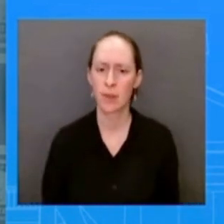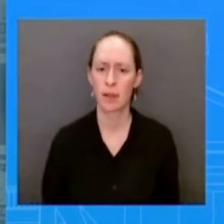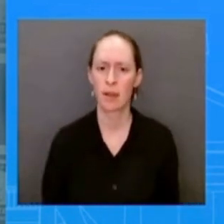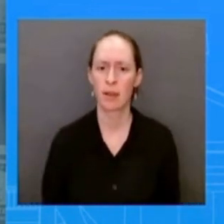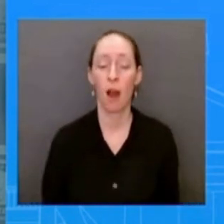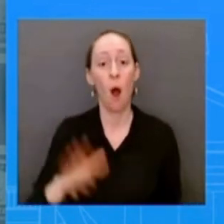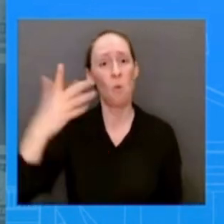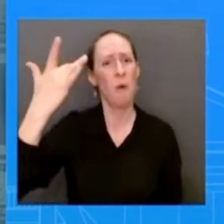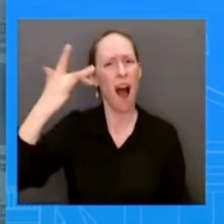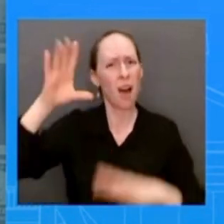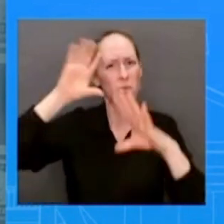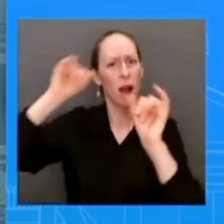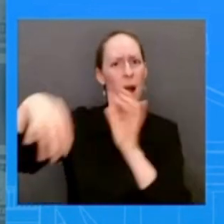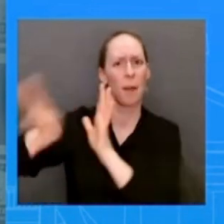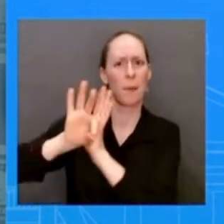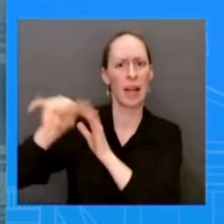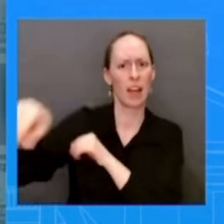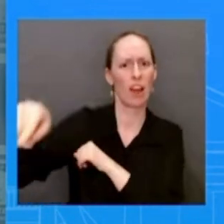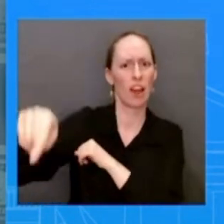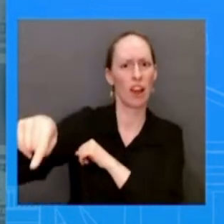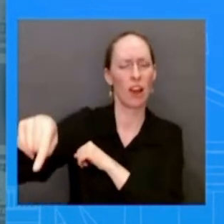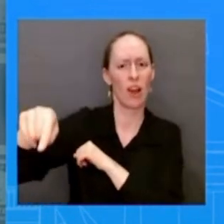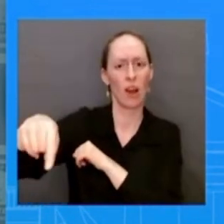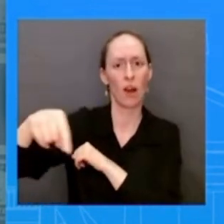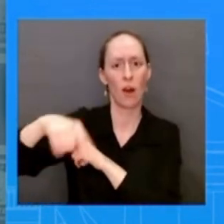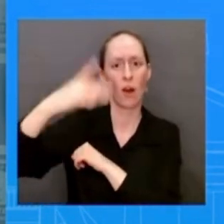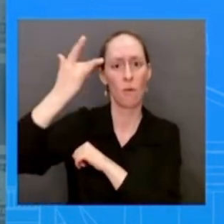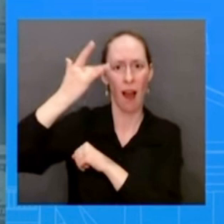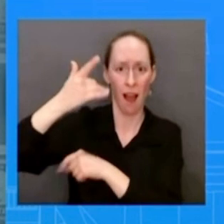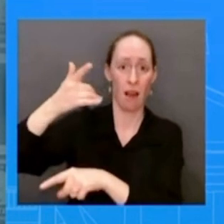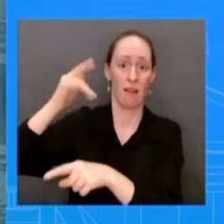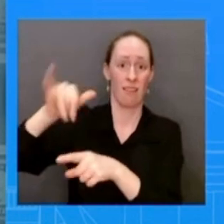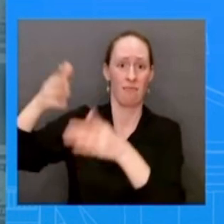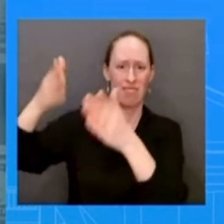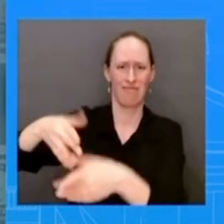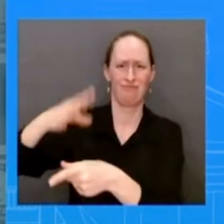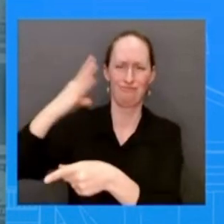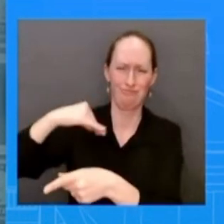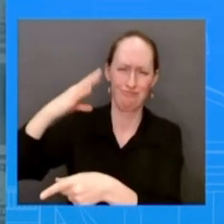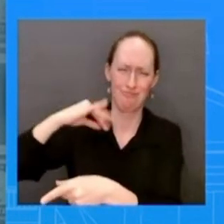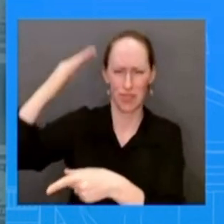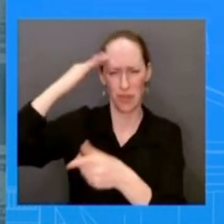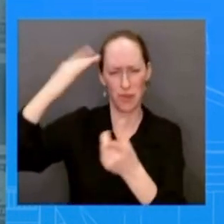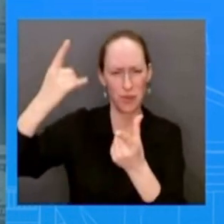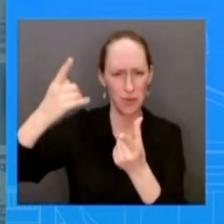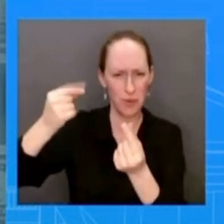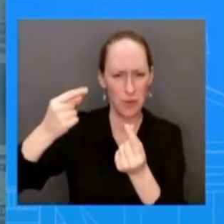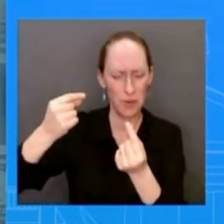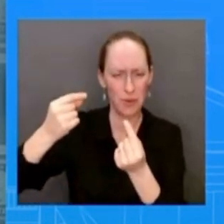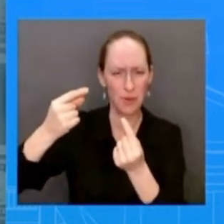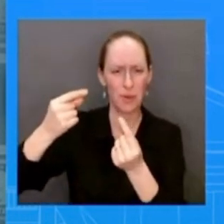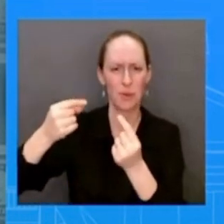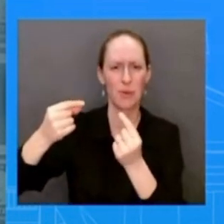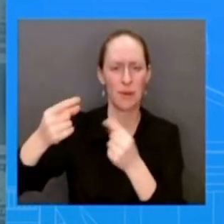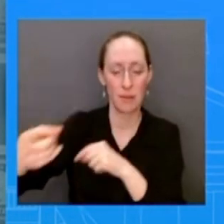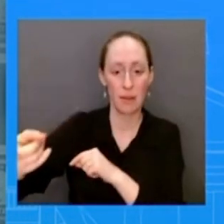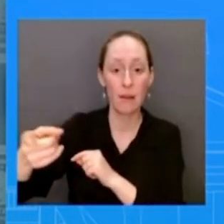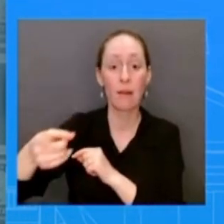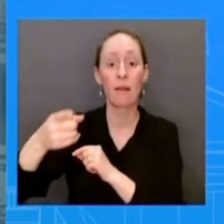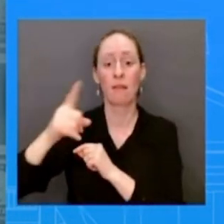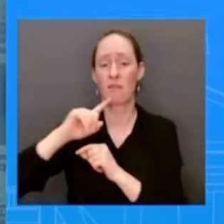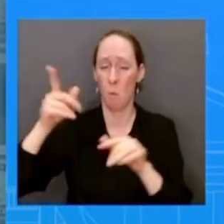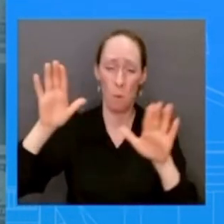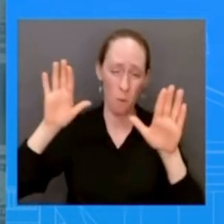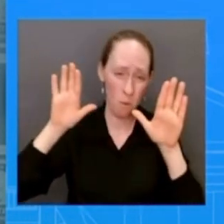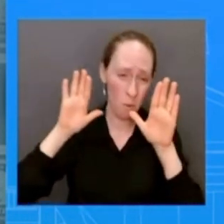that she was she would be a uh a great uh a great uh great is a great candidate and would have been uh an excellent